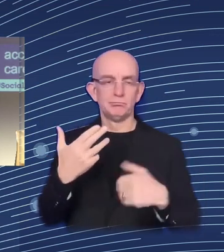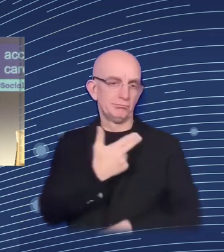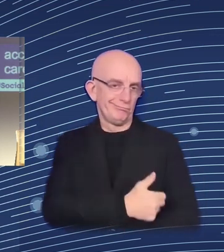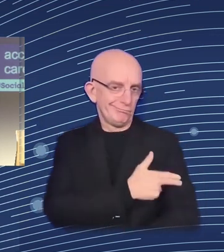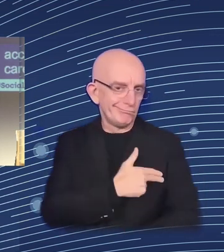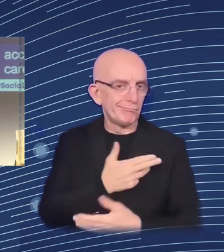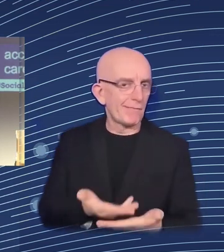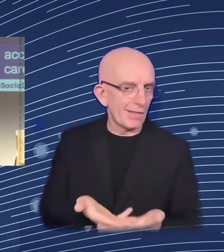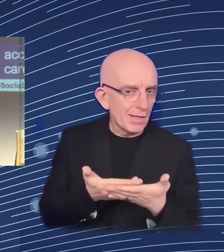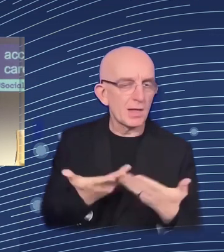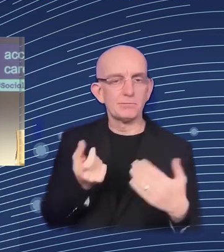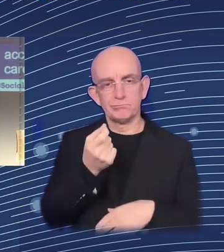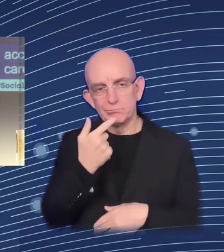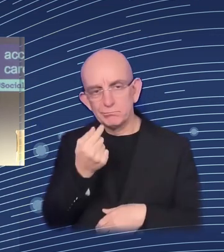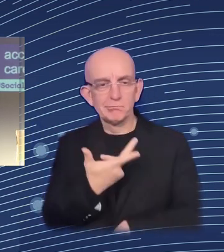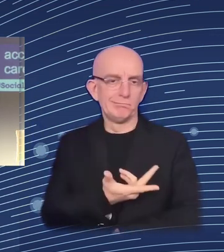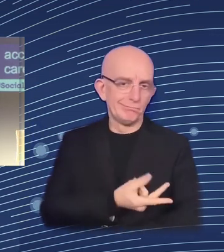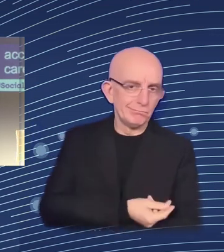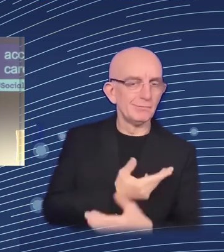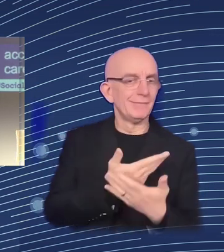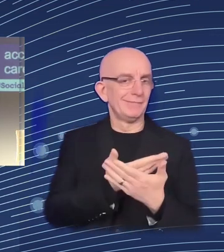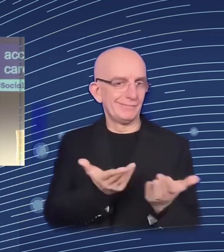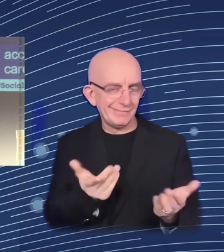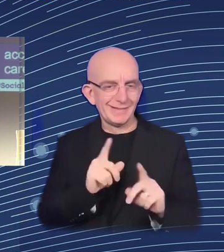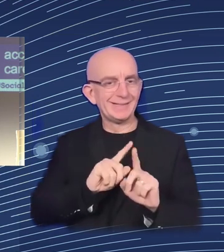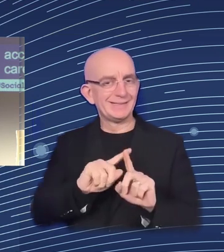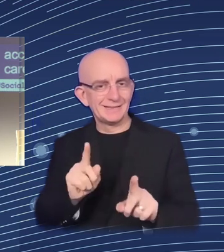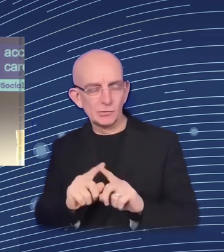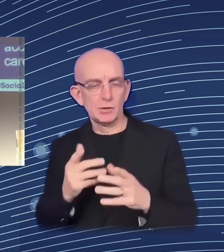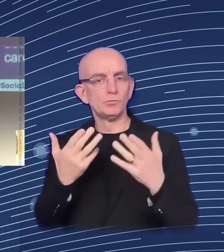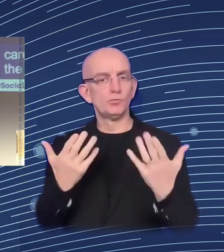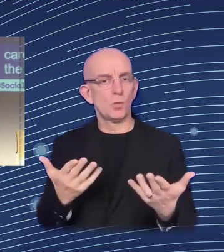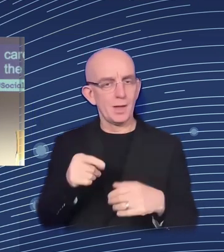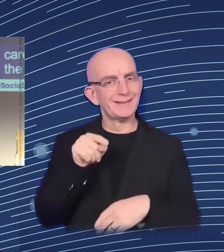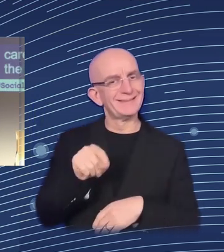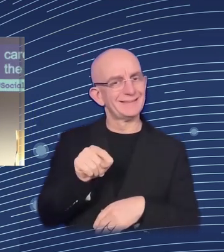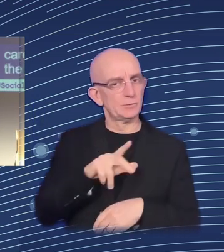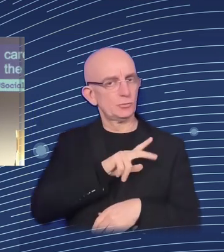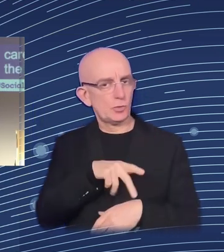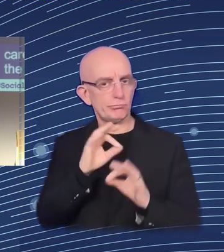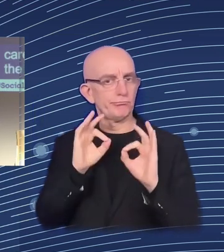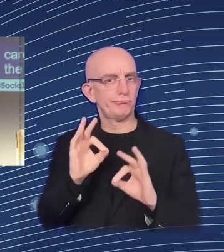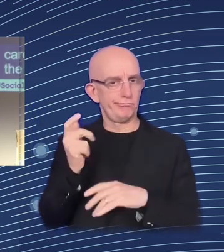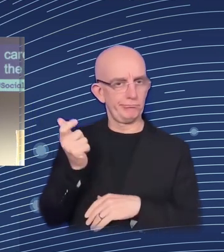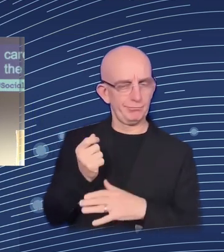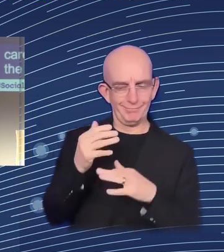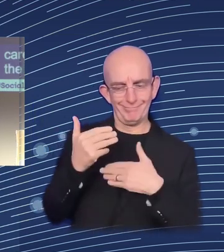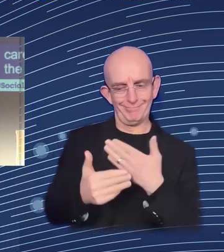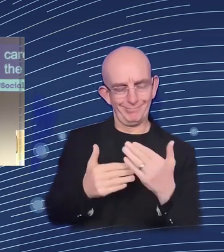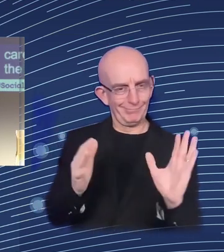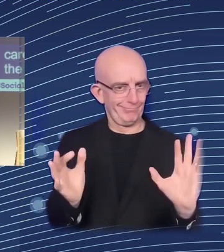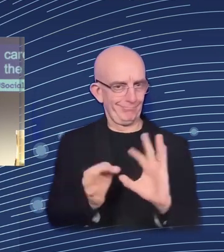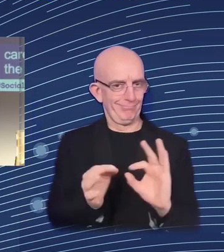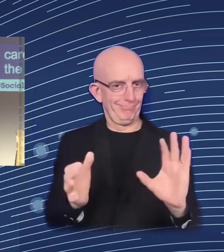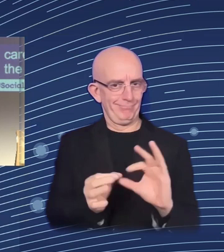linked to social investment and the one linked to social protection. And my main point is that if you